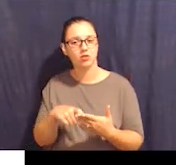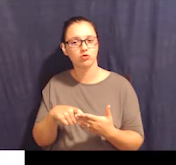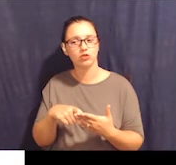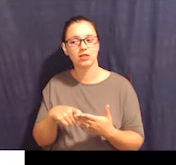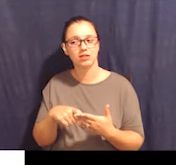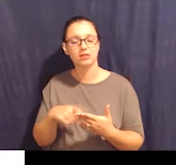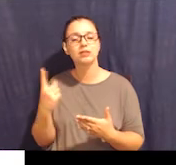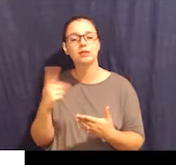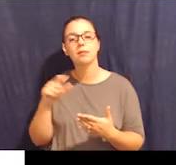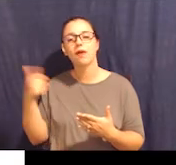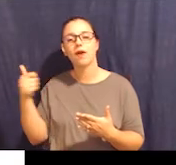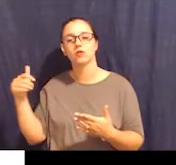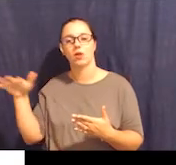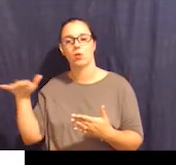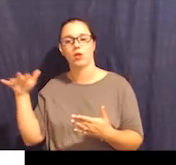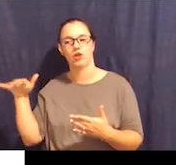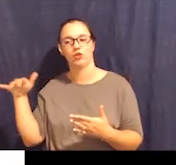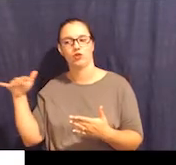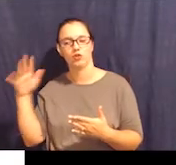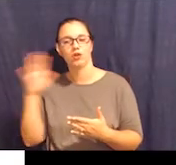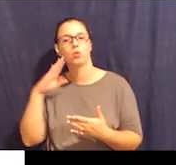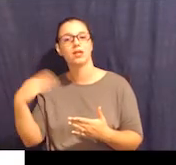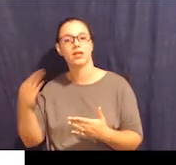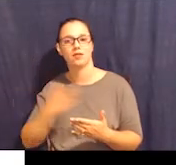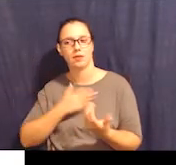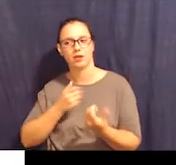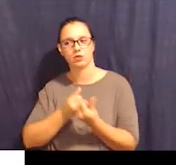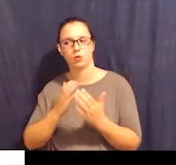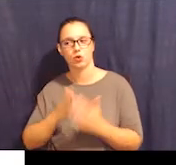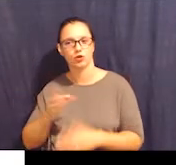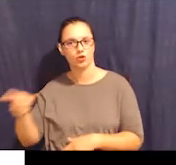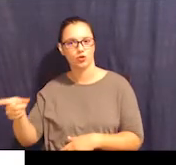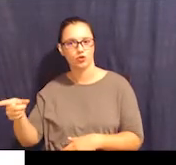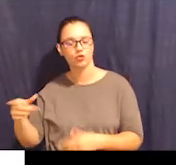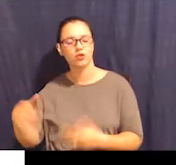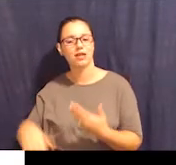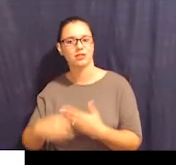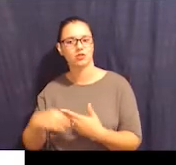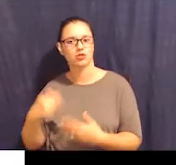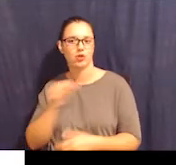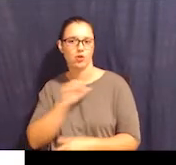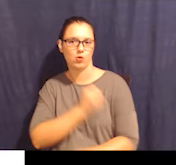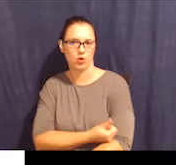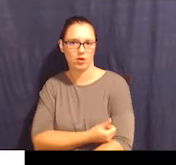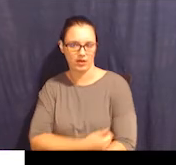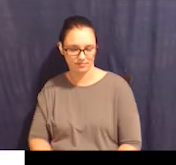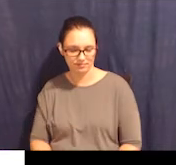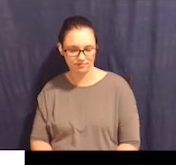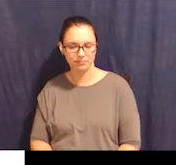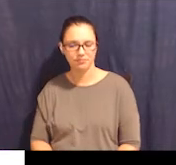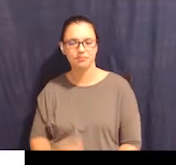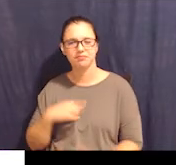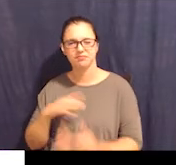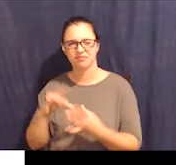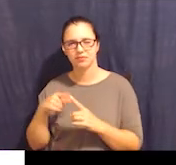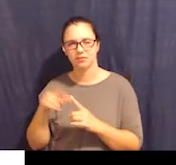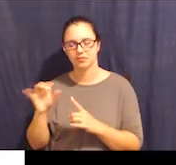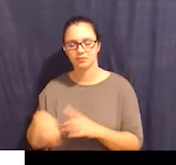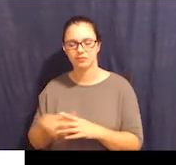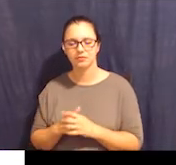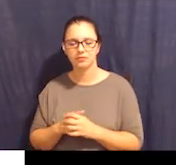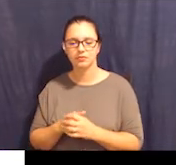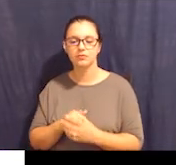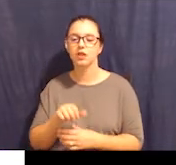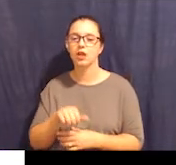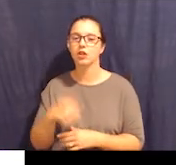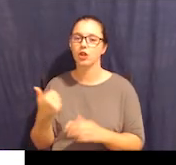additional authority. And I'm referencing that. And then another highlighted portion says, I'm stating in this agreement what kind